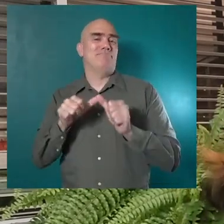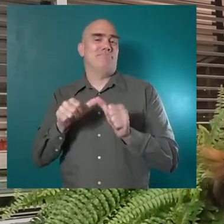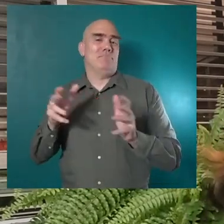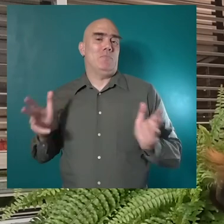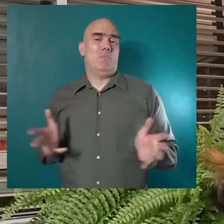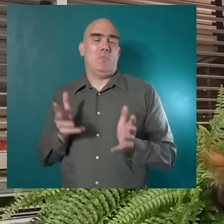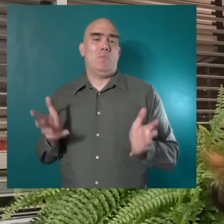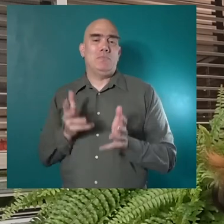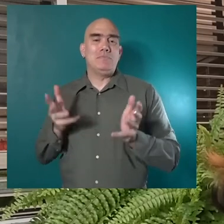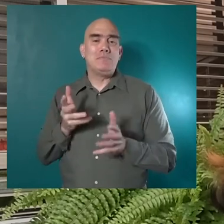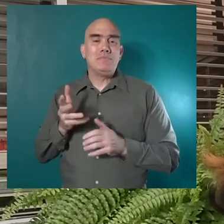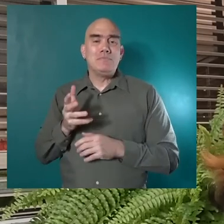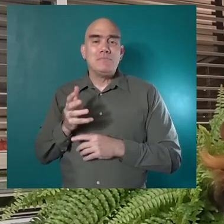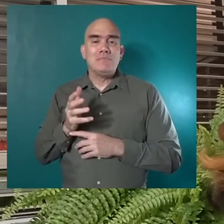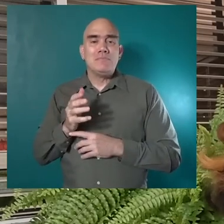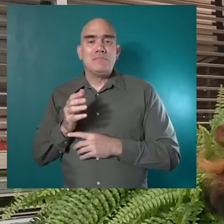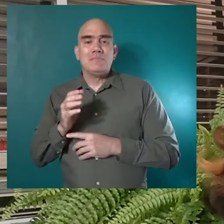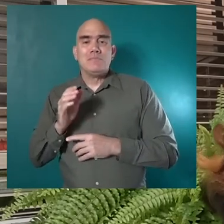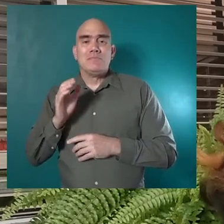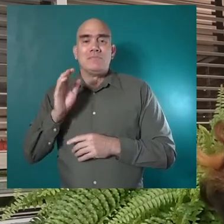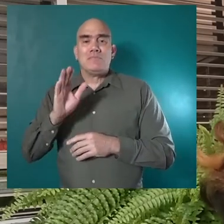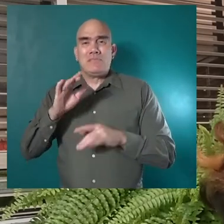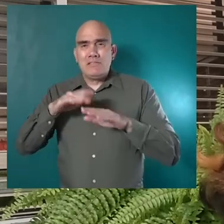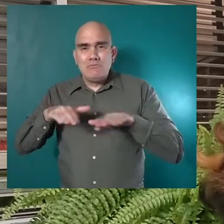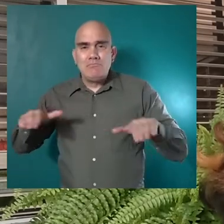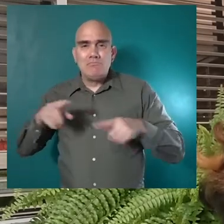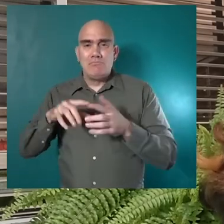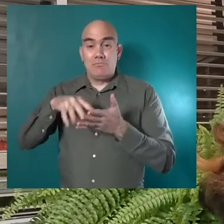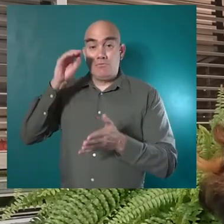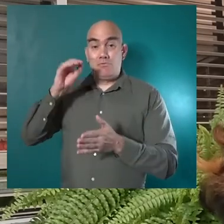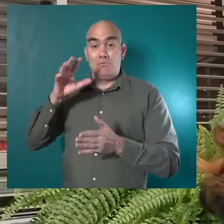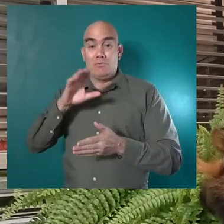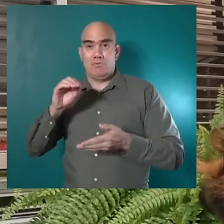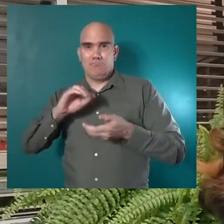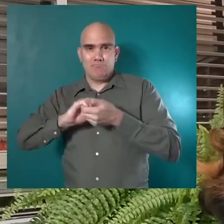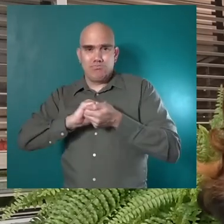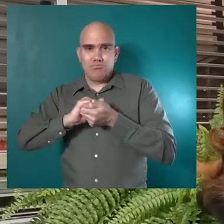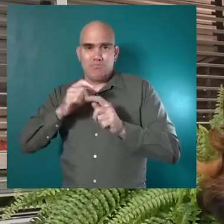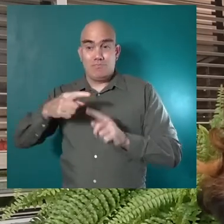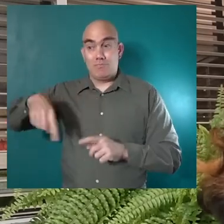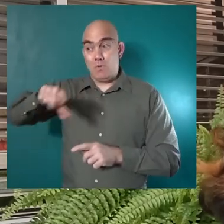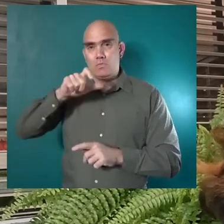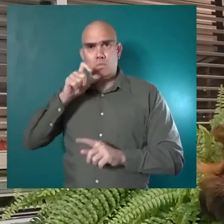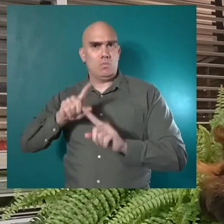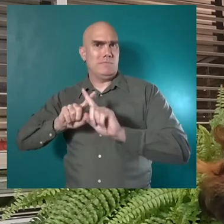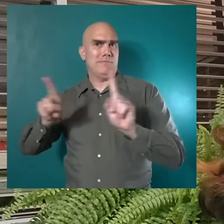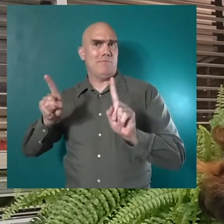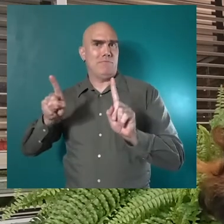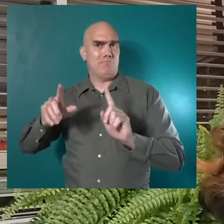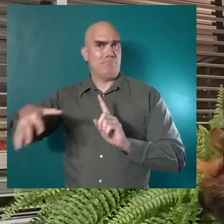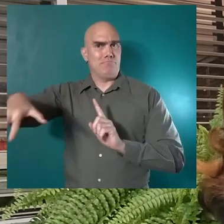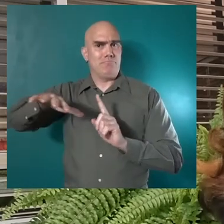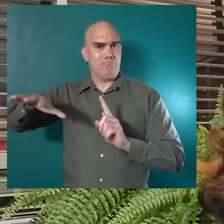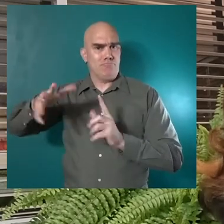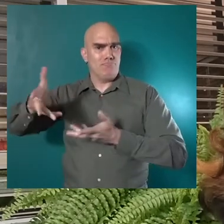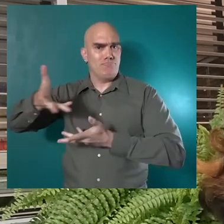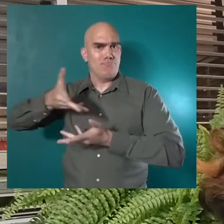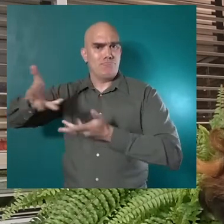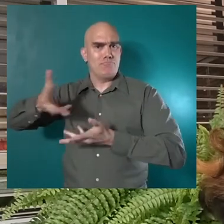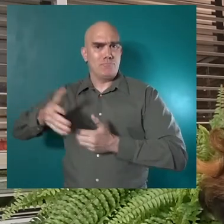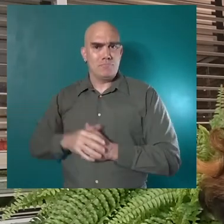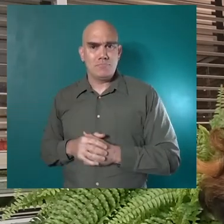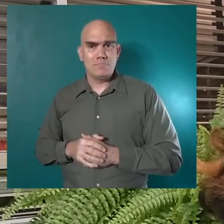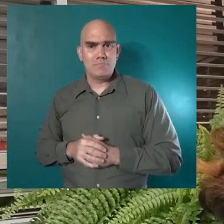Parents, keep on encouraging your kids to learn from and collaborate with those who are different from them.